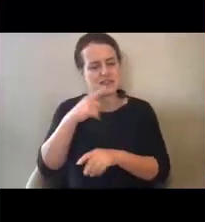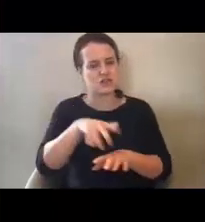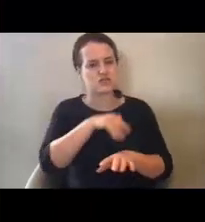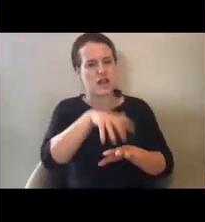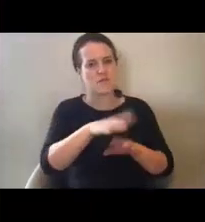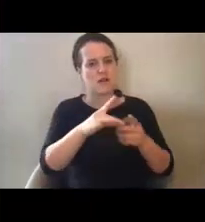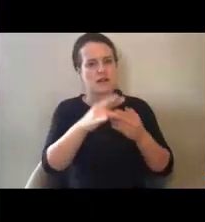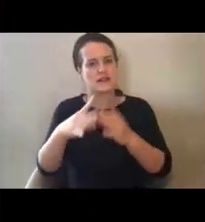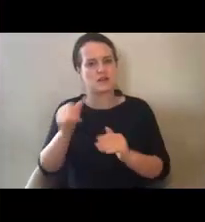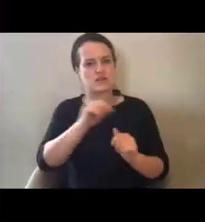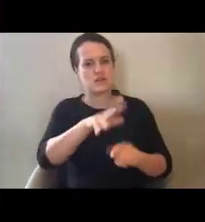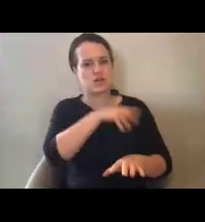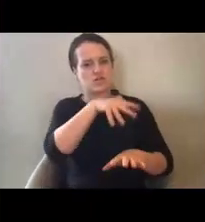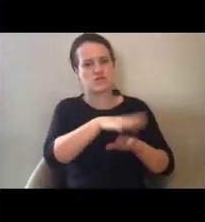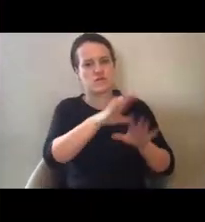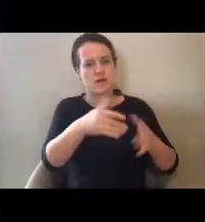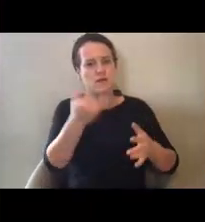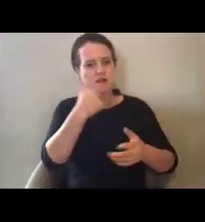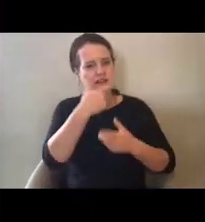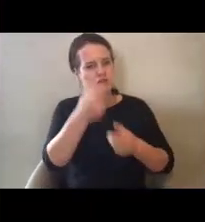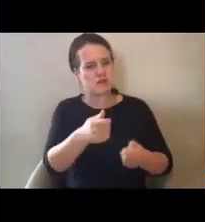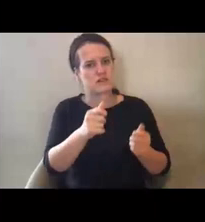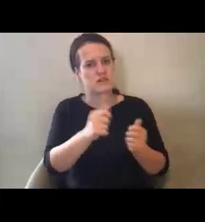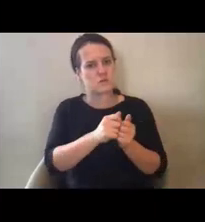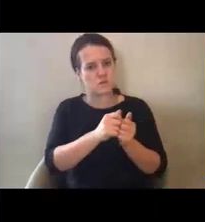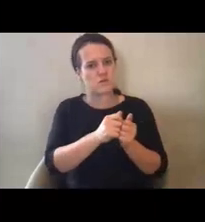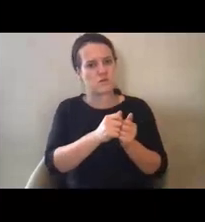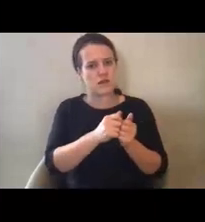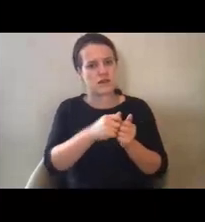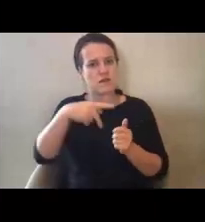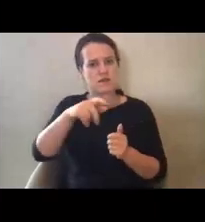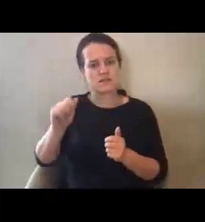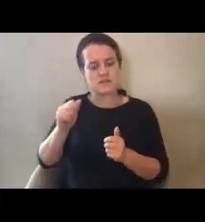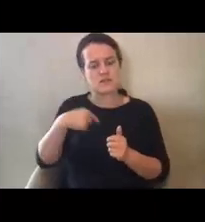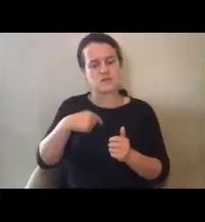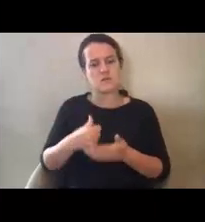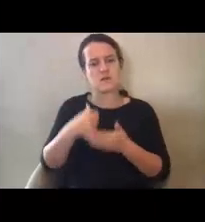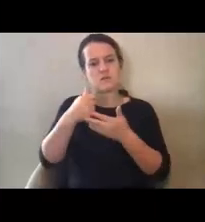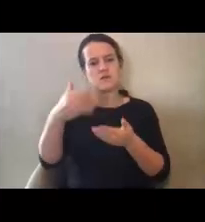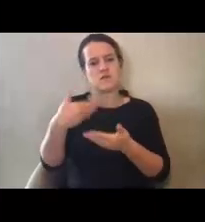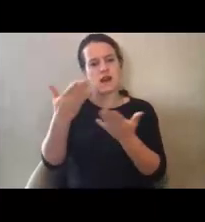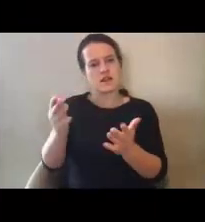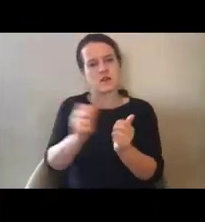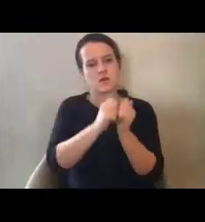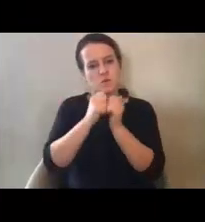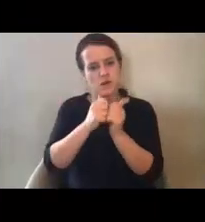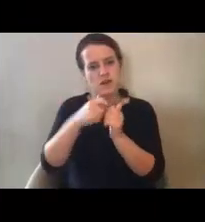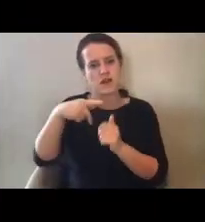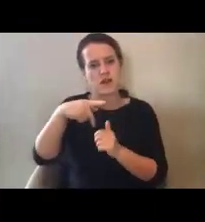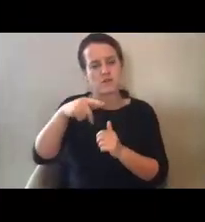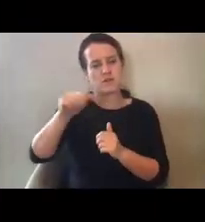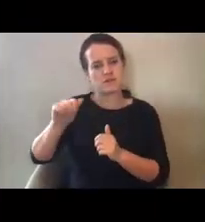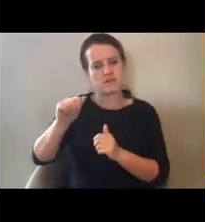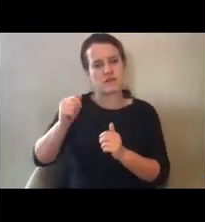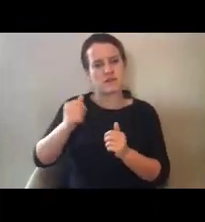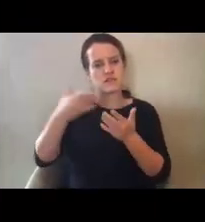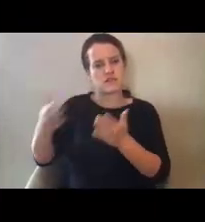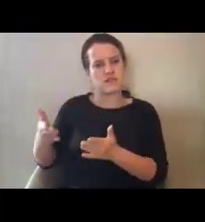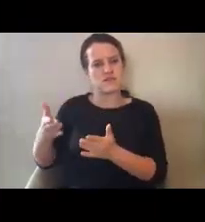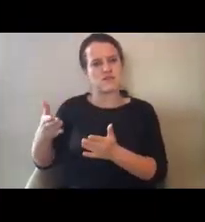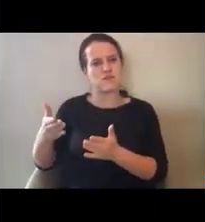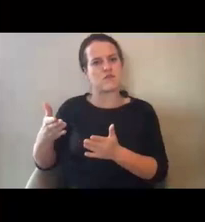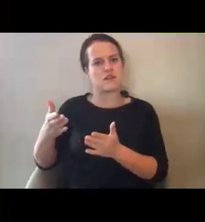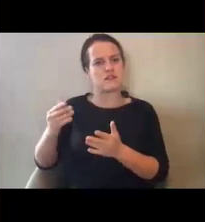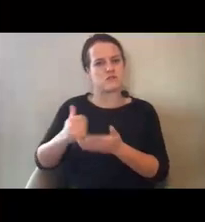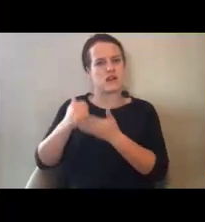in public assistance will be provided with a program delivery manager to help navigate the process, unquote. My question is,